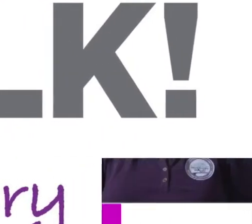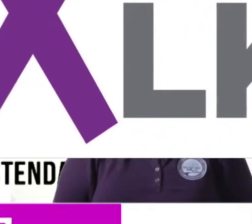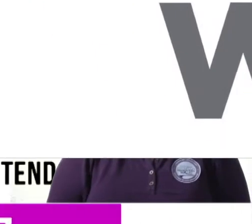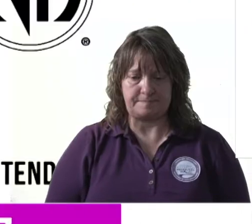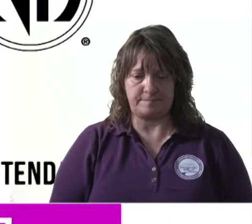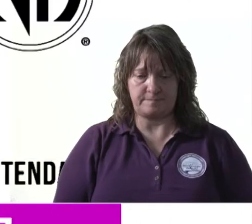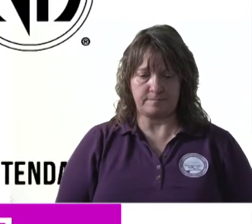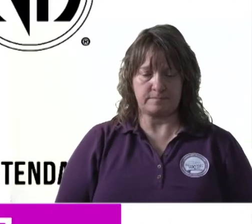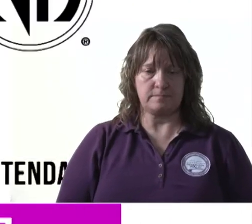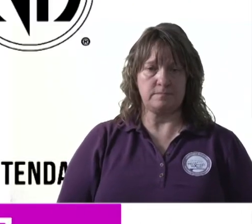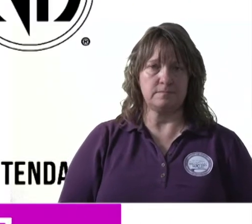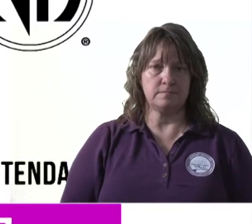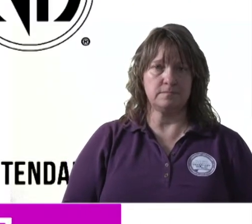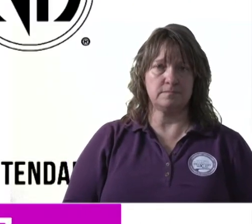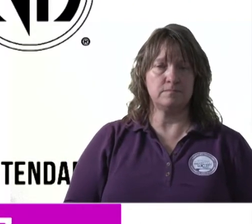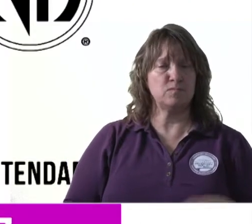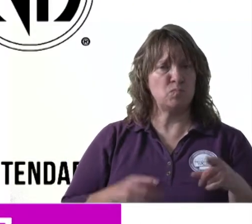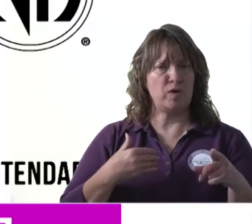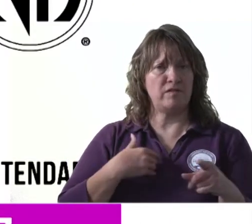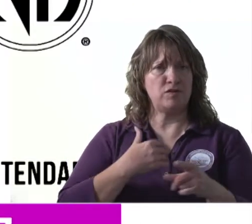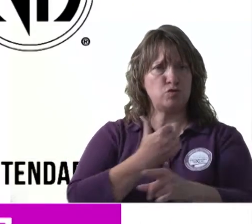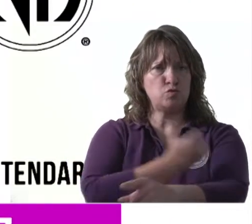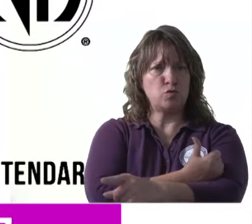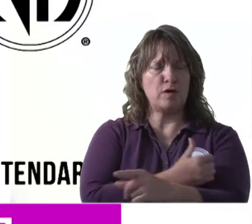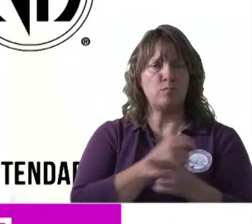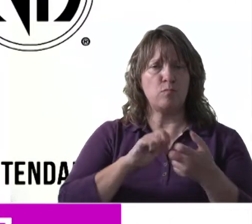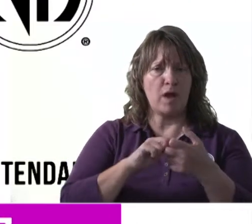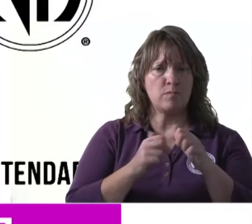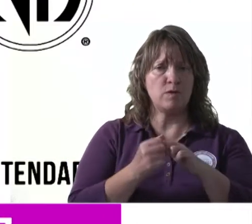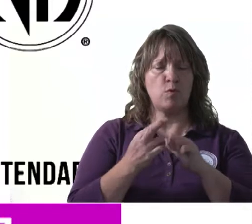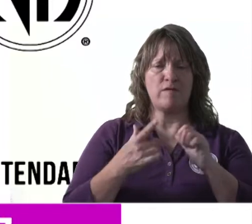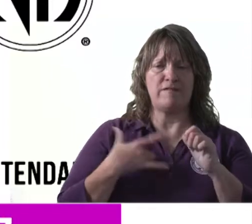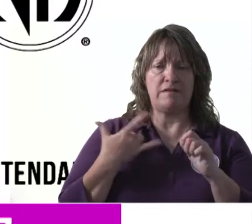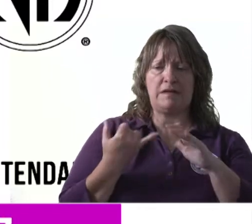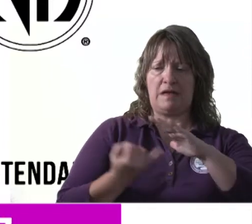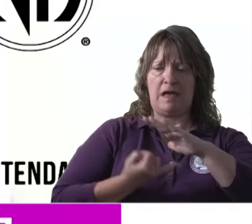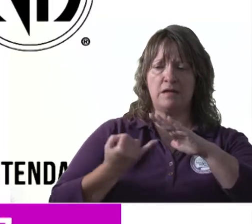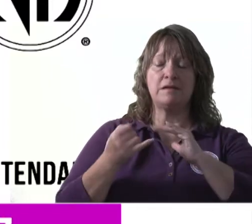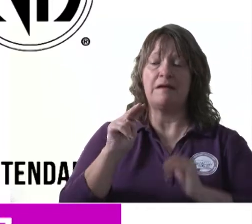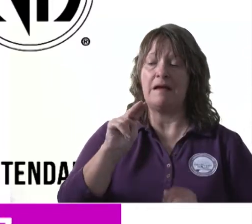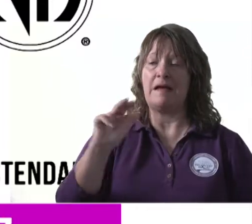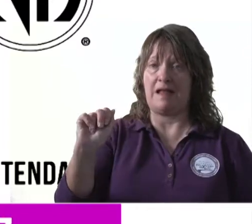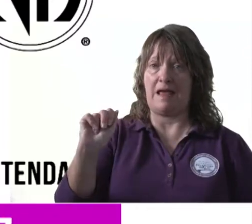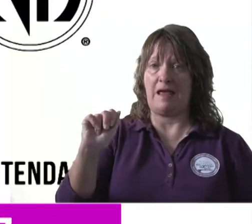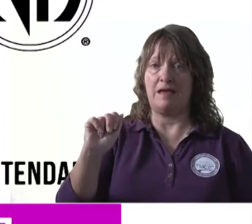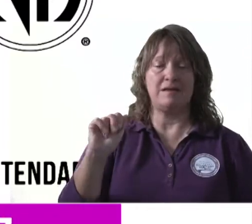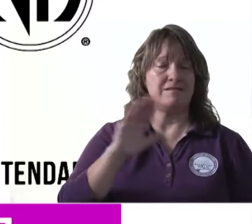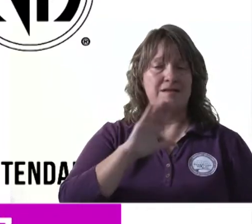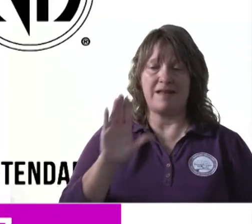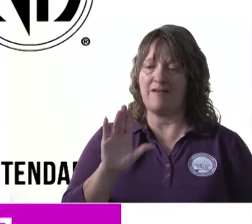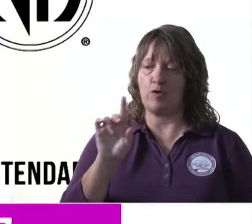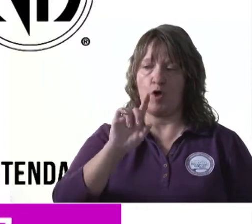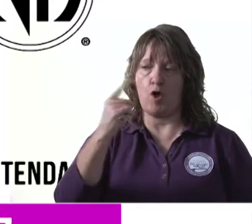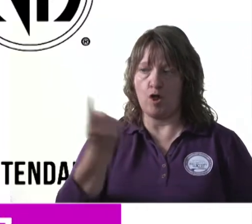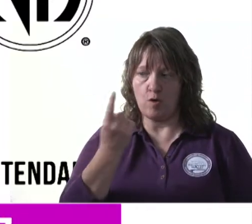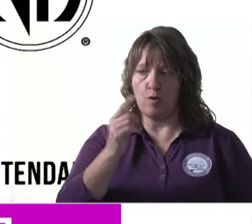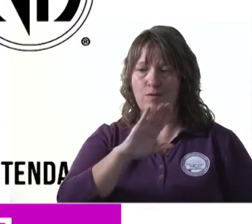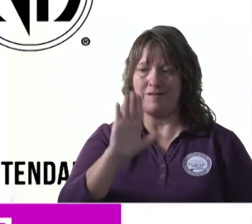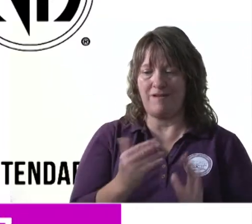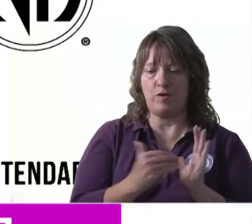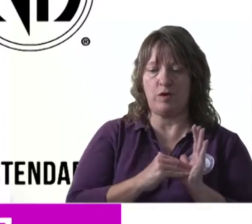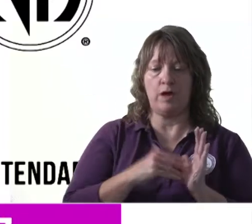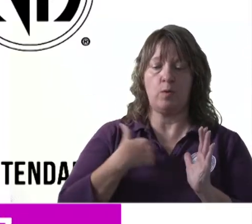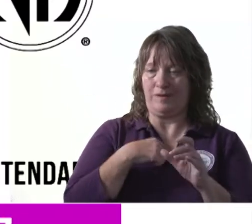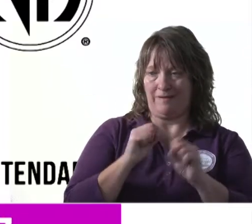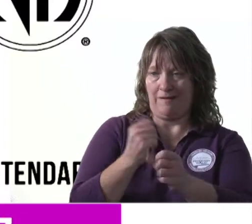do you have a drug problem are you feeling isolated narcotics anonymous never alone never again we